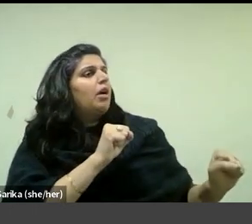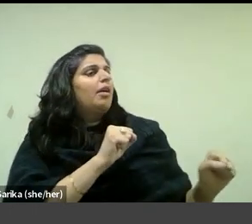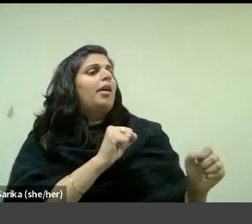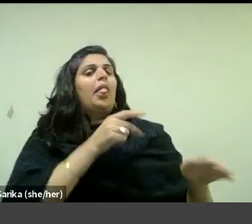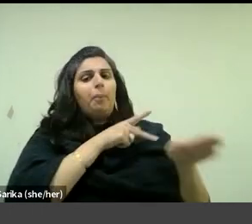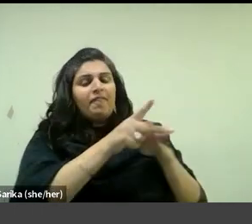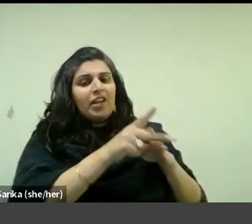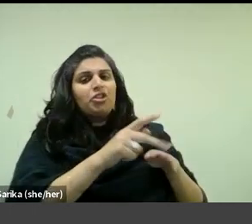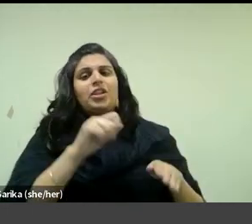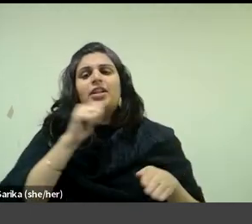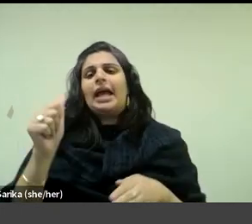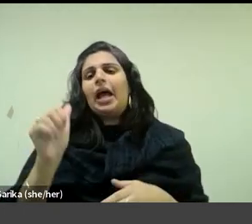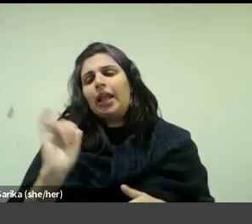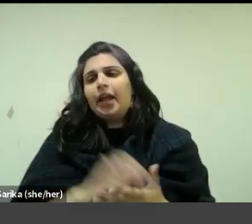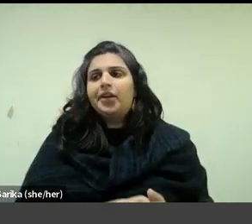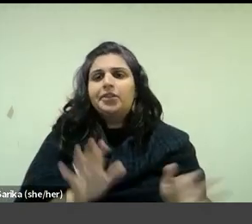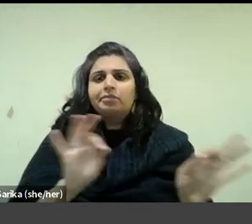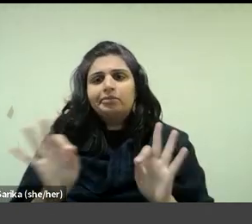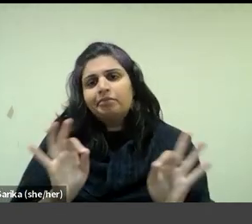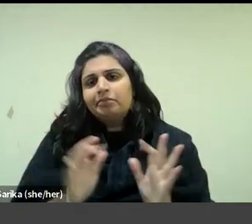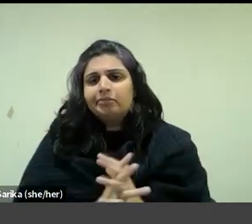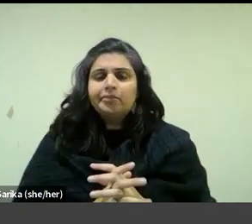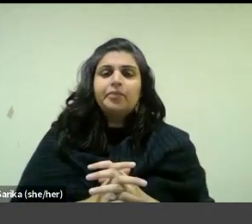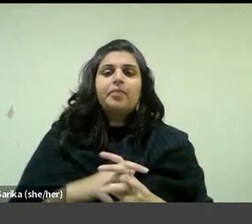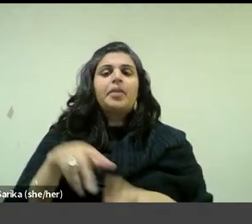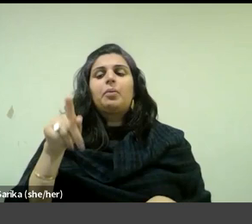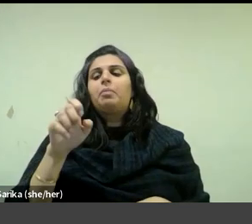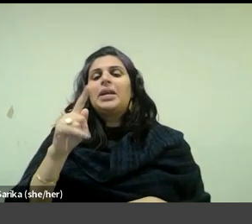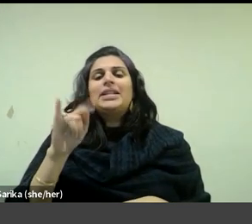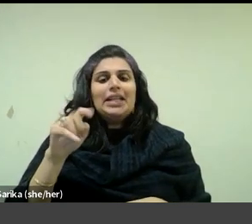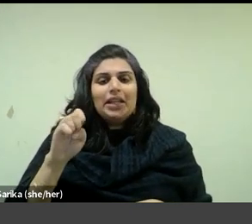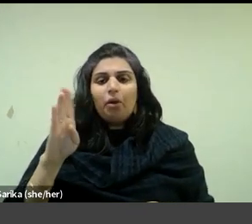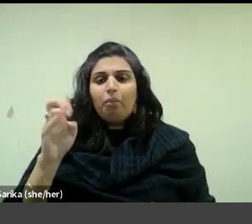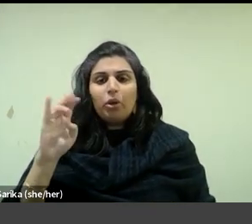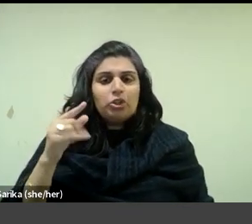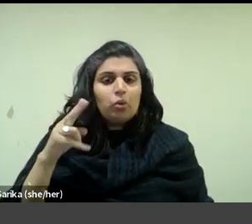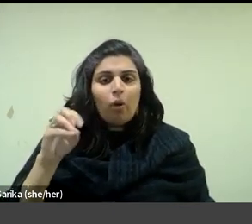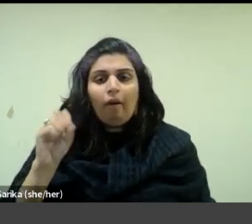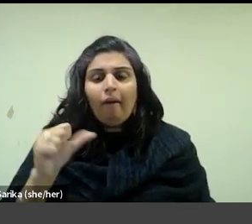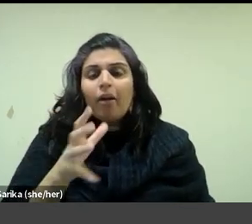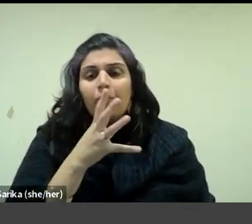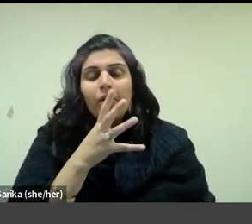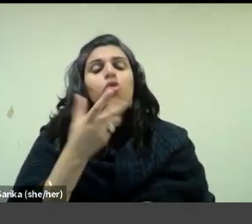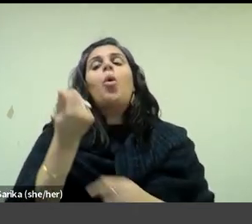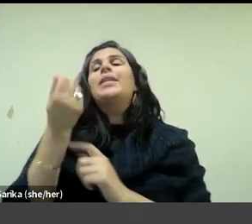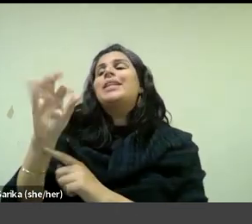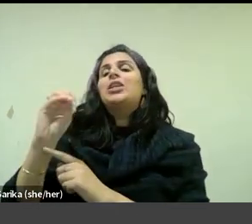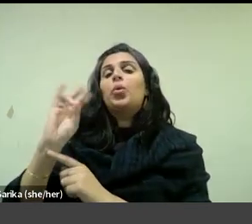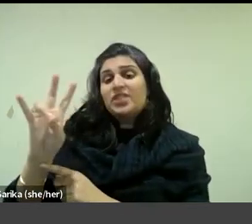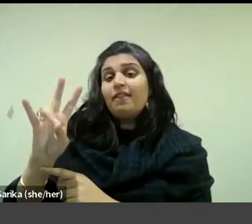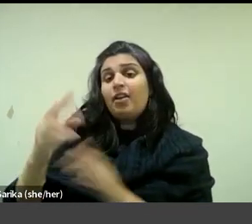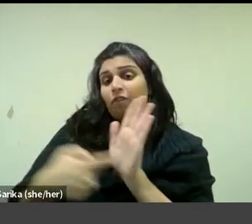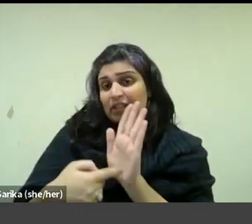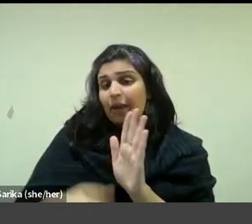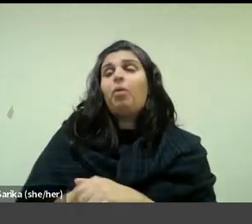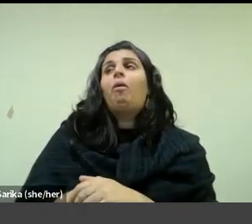markers of success, a pretty bourgeois mother might expect. In 1907, for example, he discussed with his